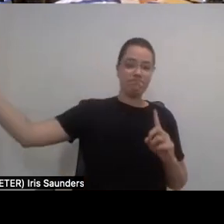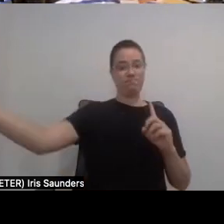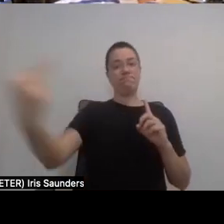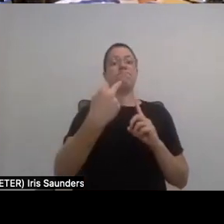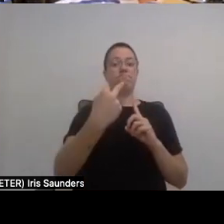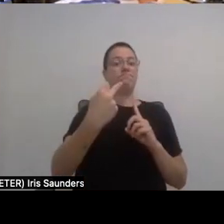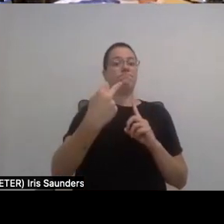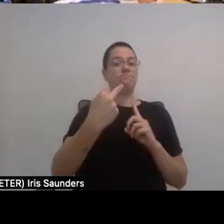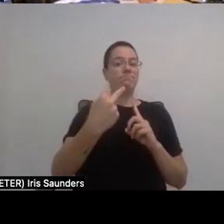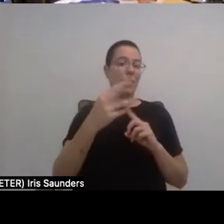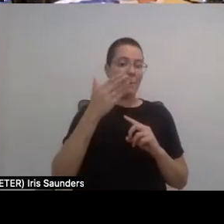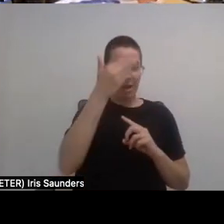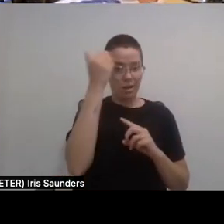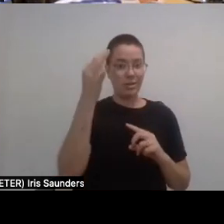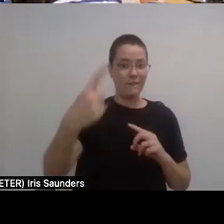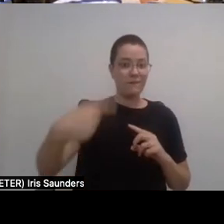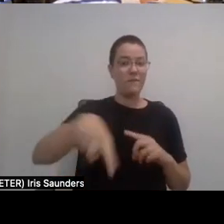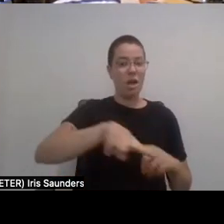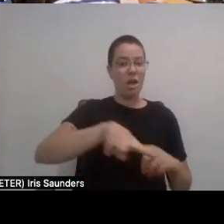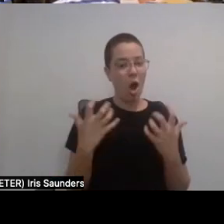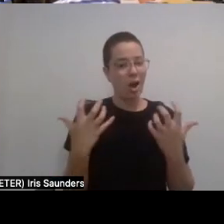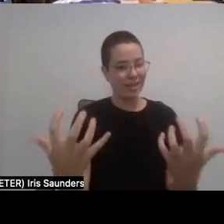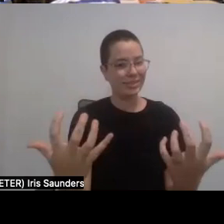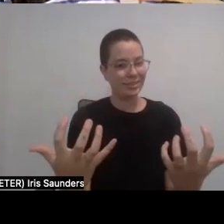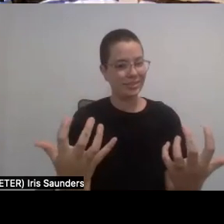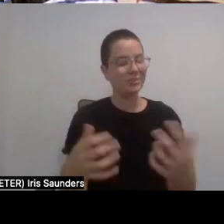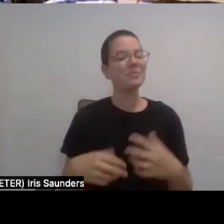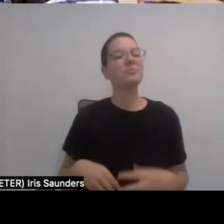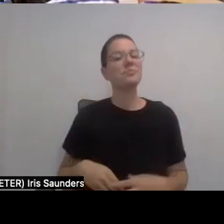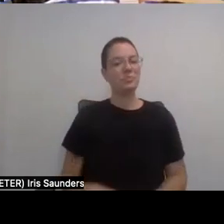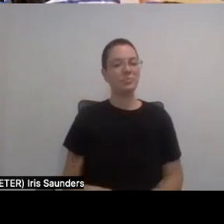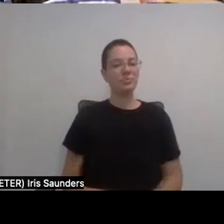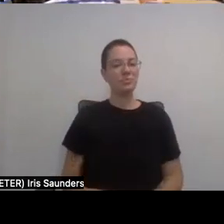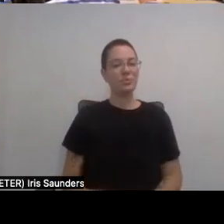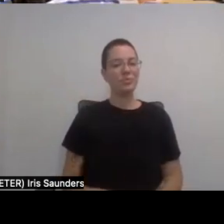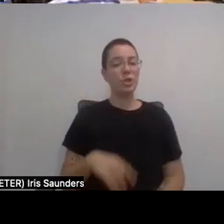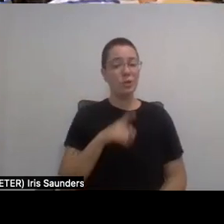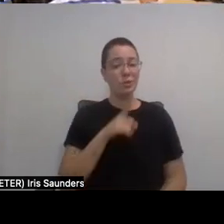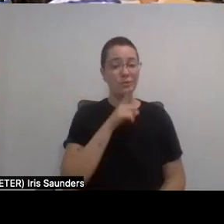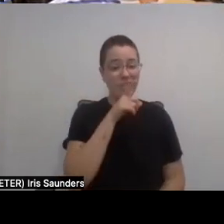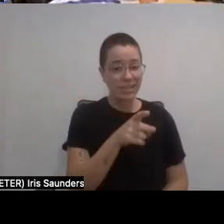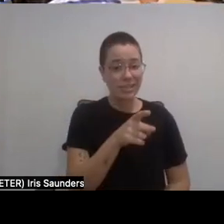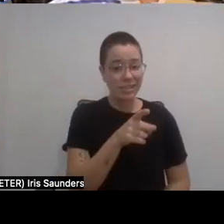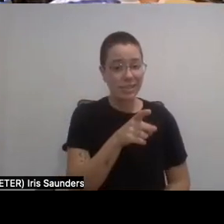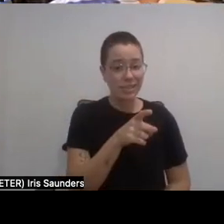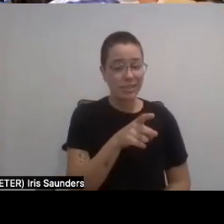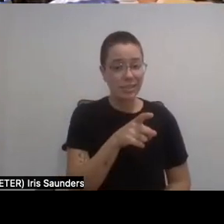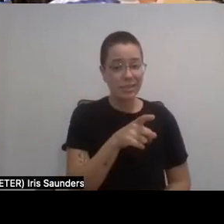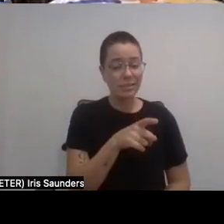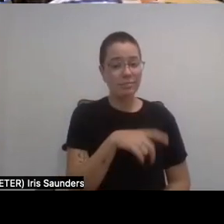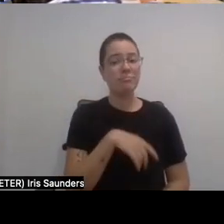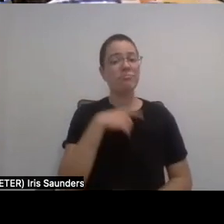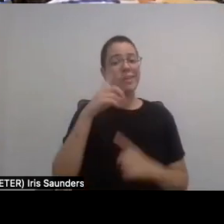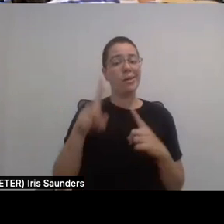but because of audience aspect, you know. But the reality is, you know, it's really